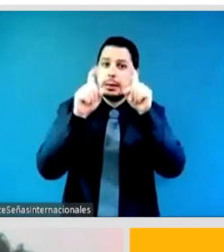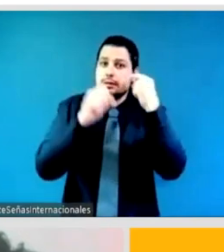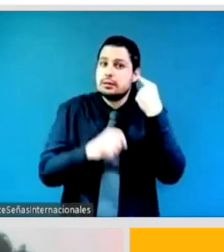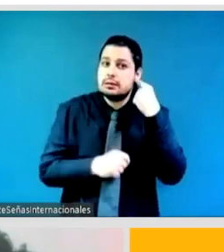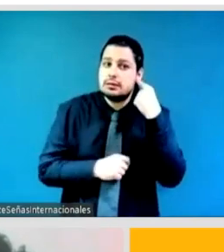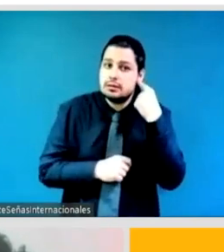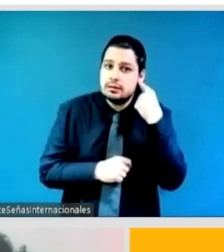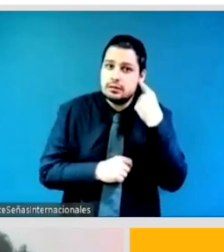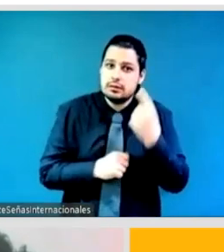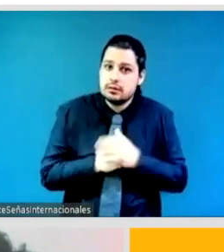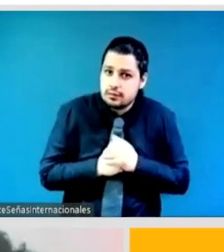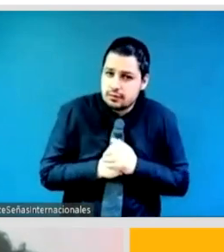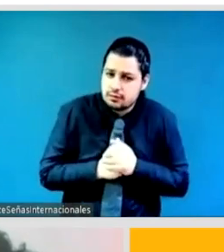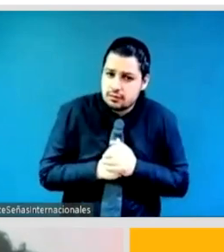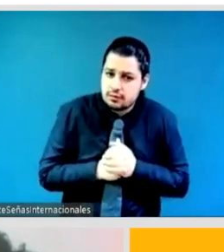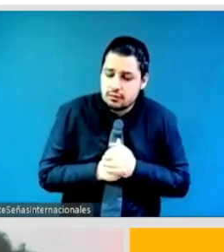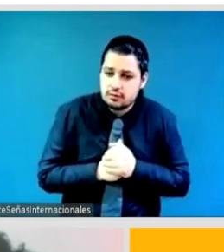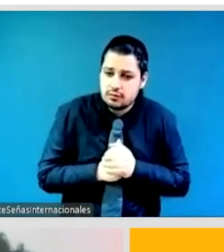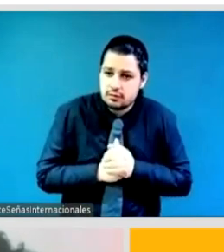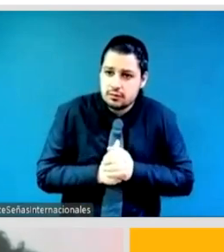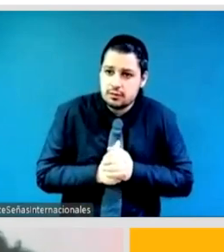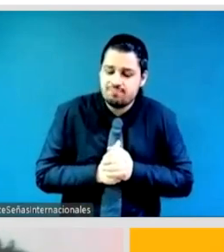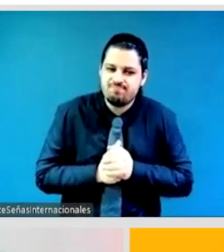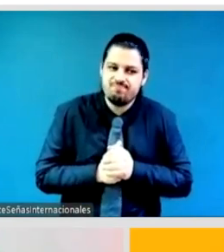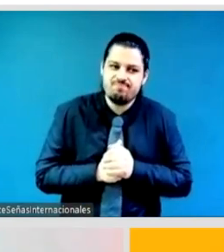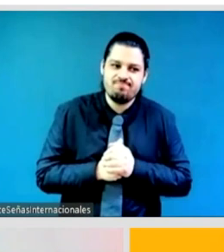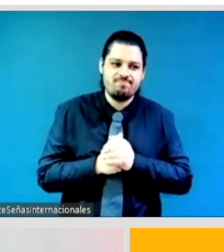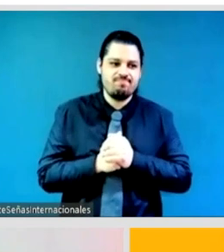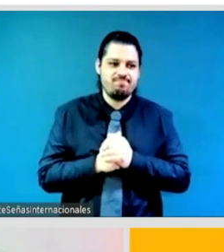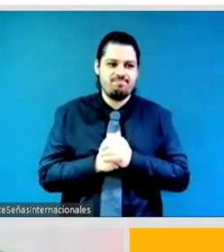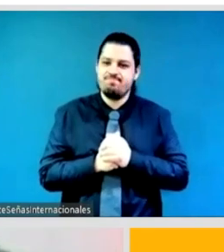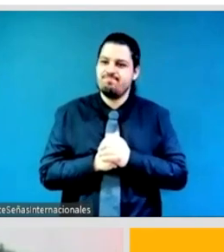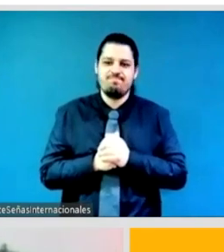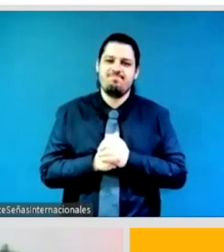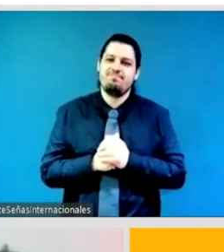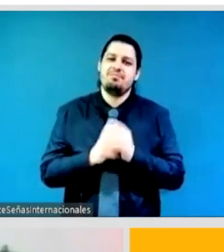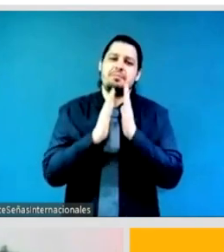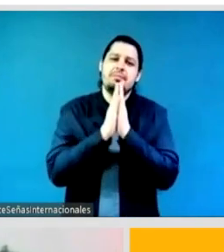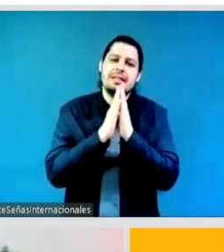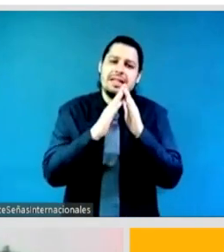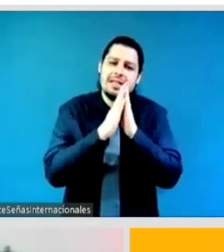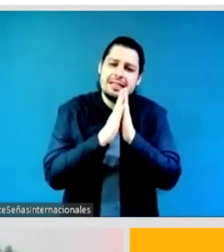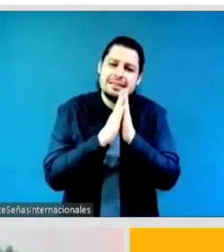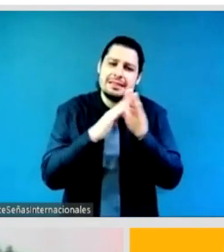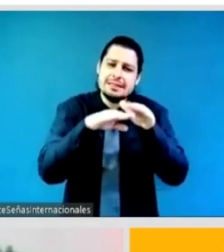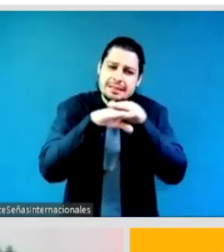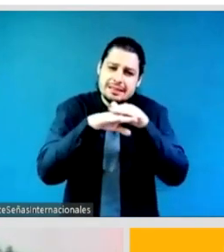Could you speak now, Shamisa, so that I can be sure to be hearing you, whether I'm hearing you well?